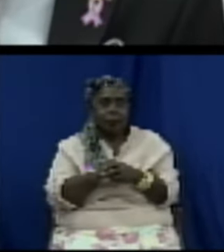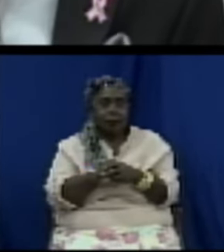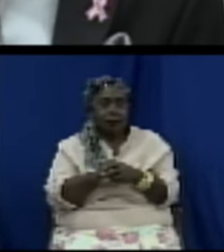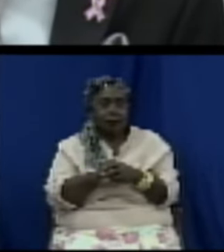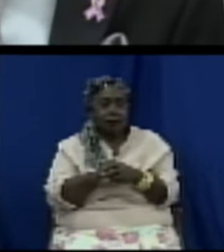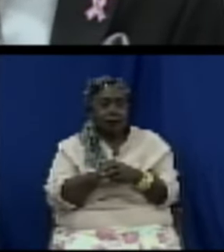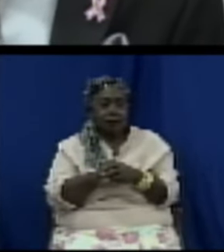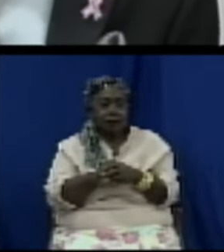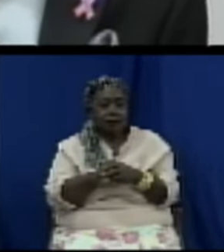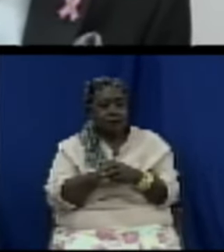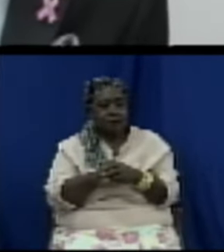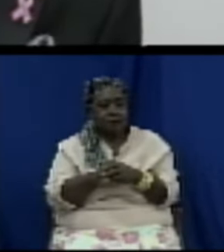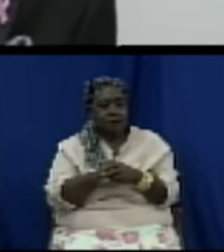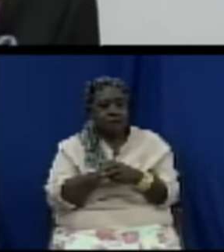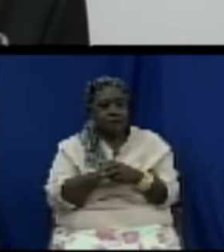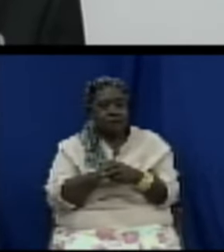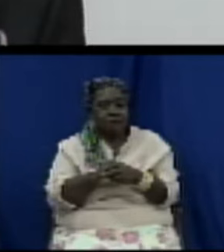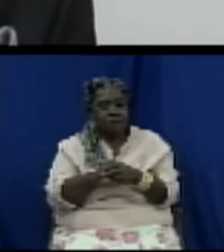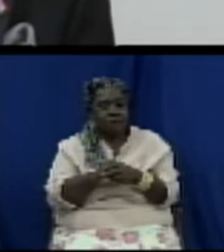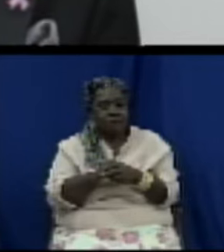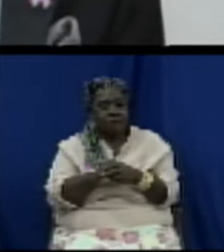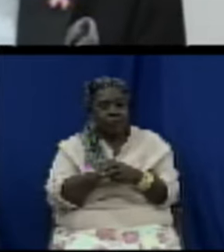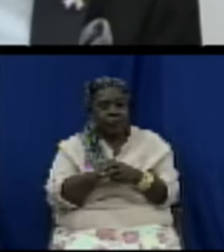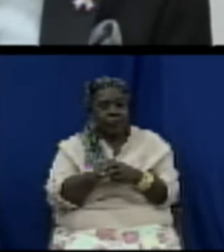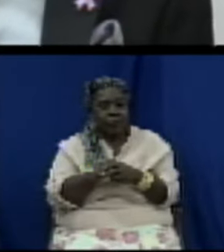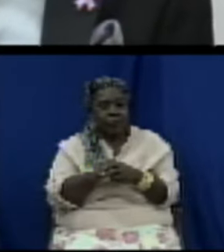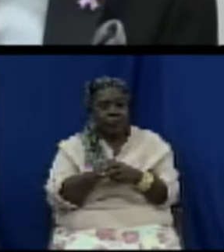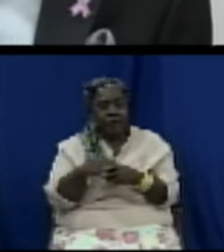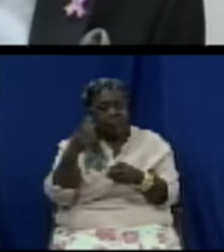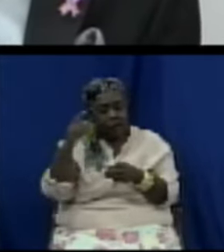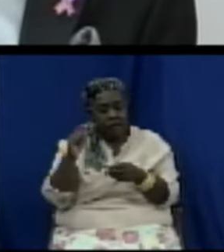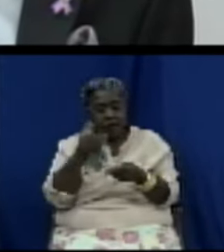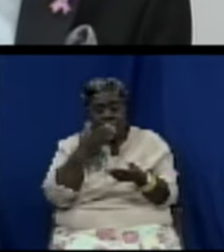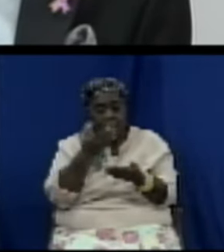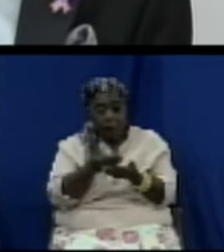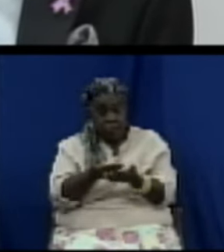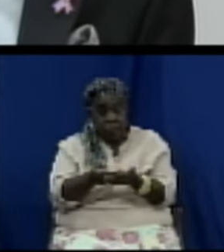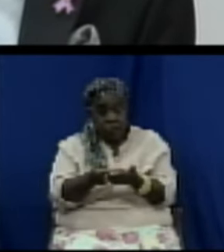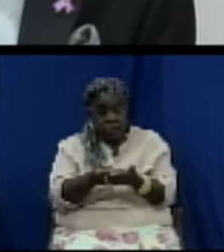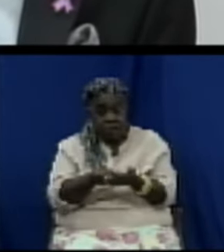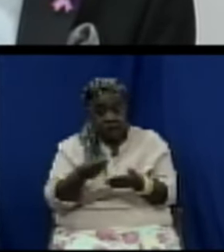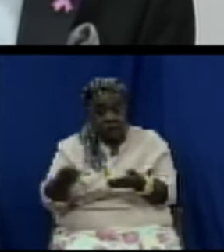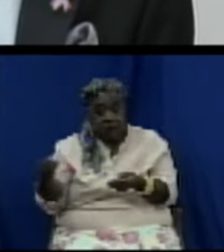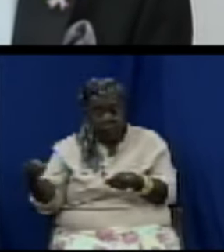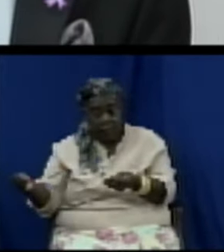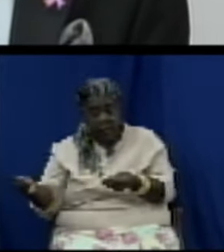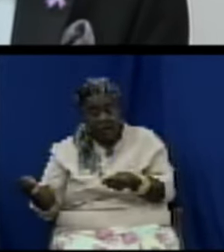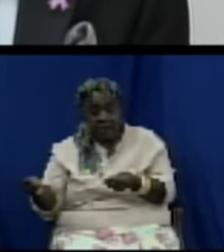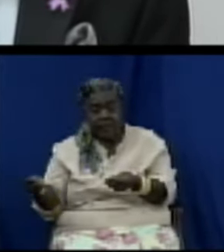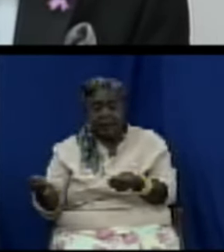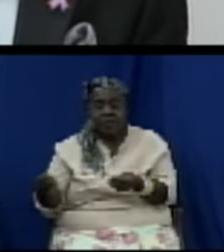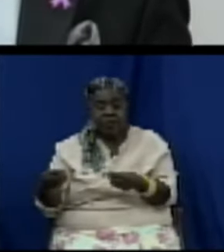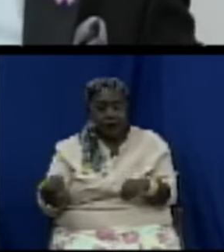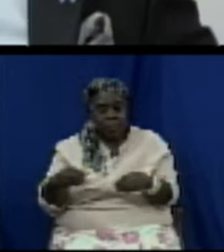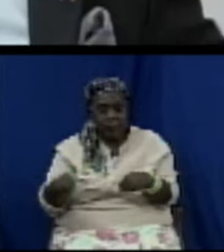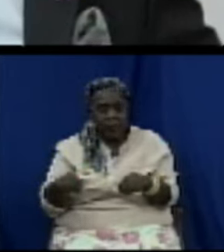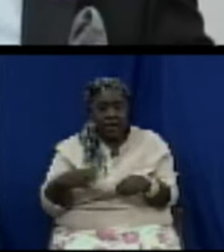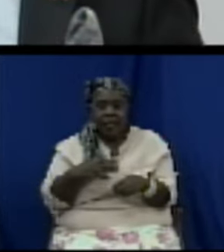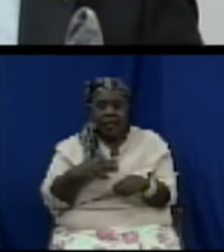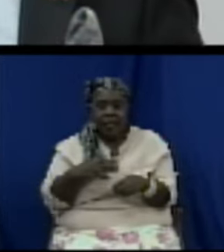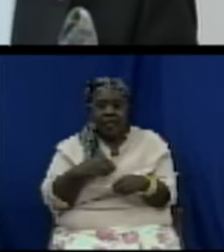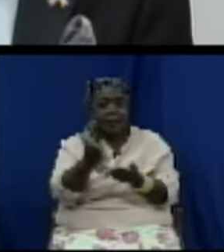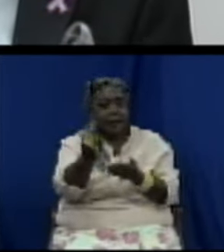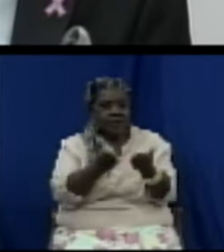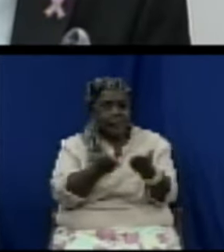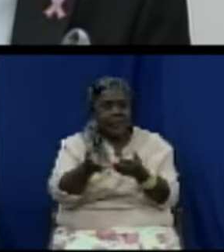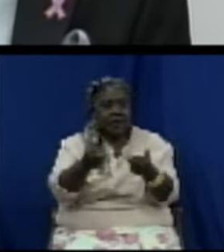goods and the provision of services and to ensure that